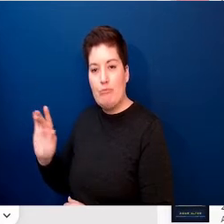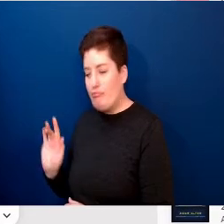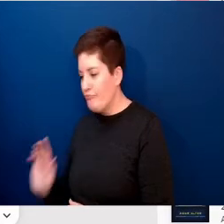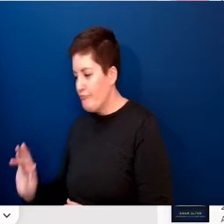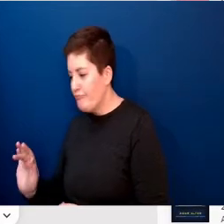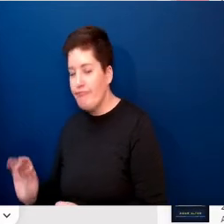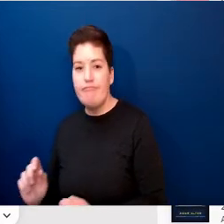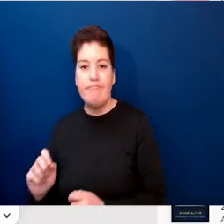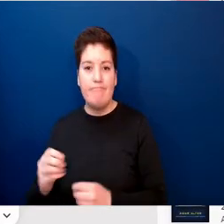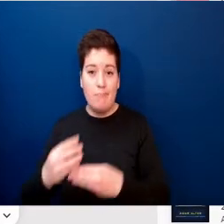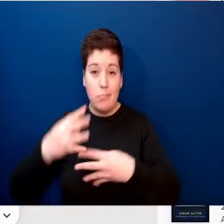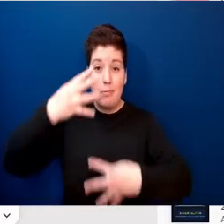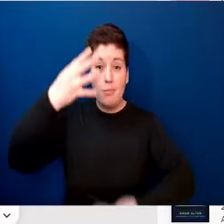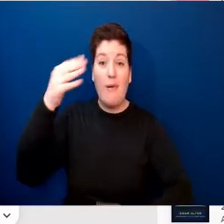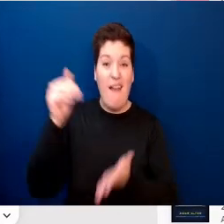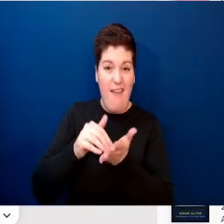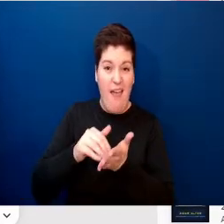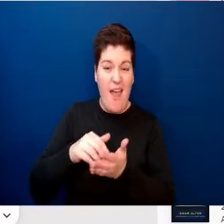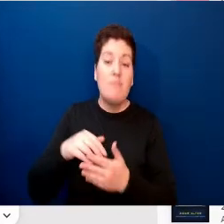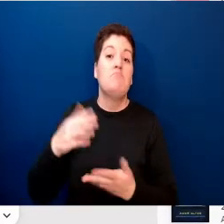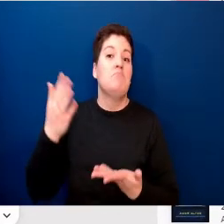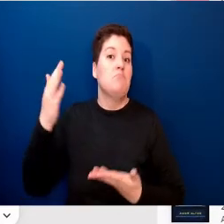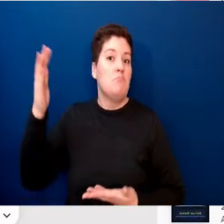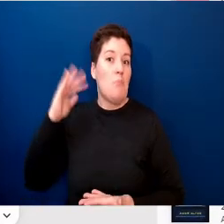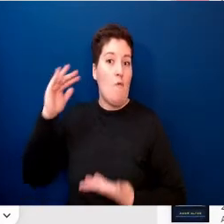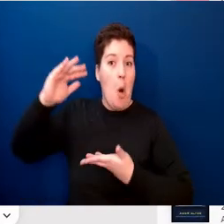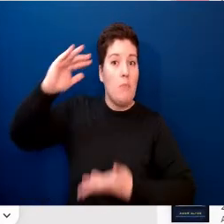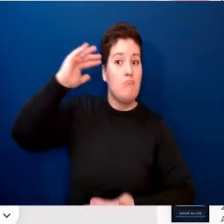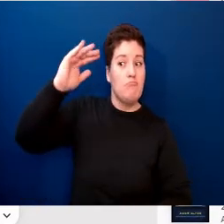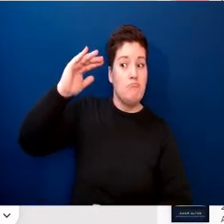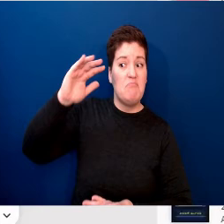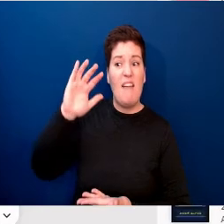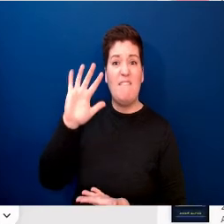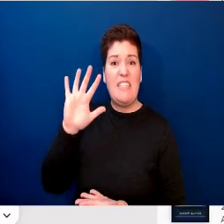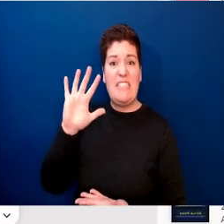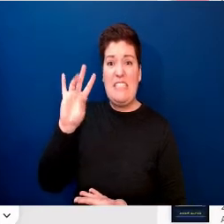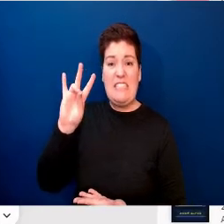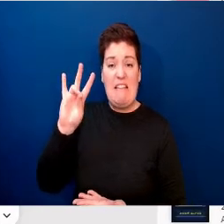10 years, change this to 2008.